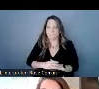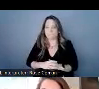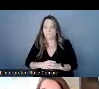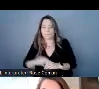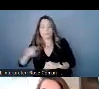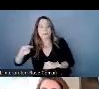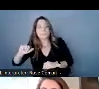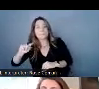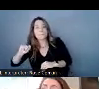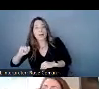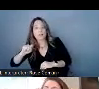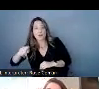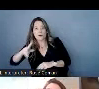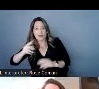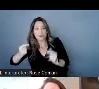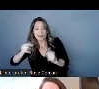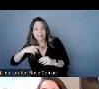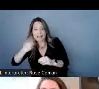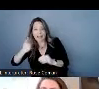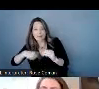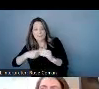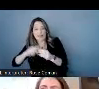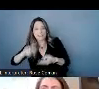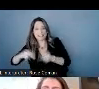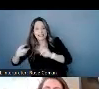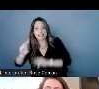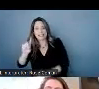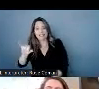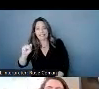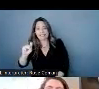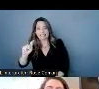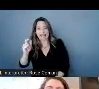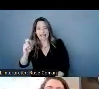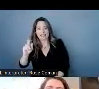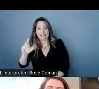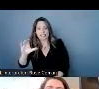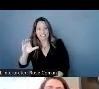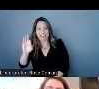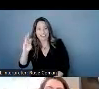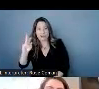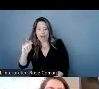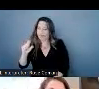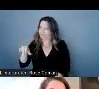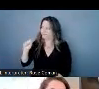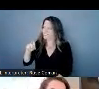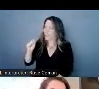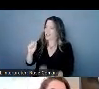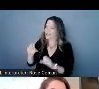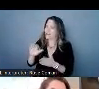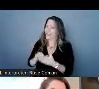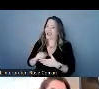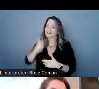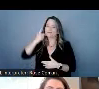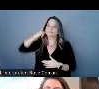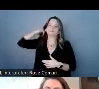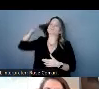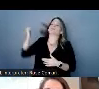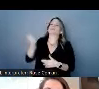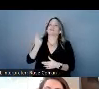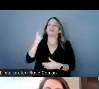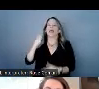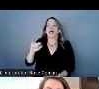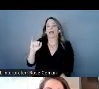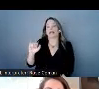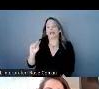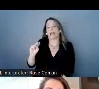dyslexic font yeah i can do that um so at in all caption we for years